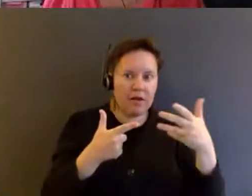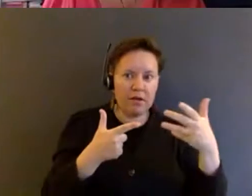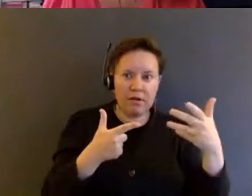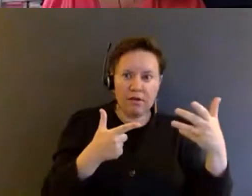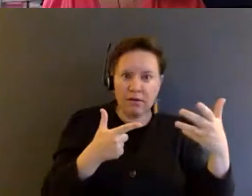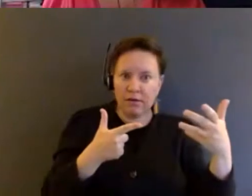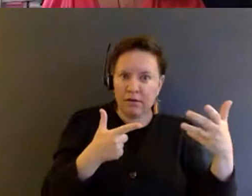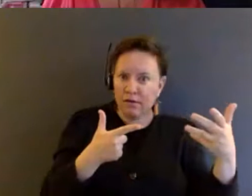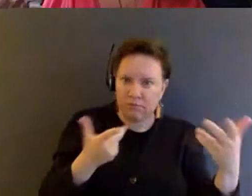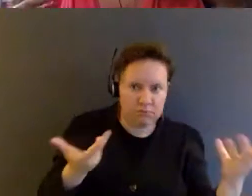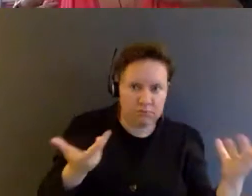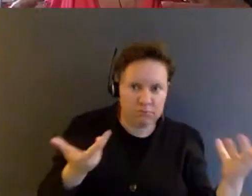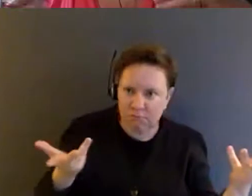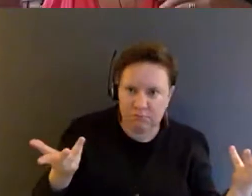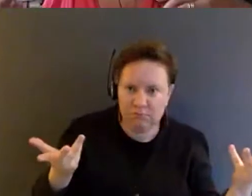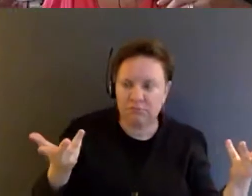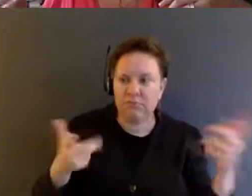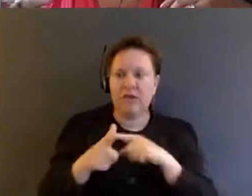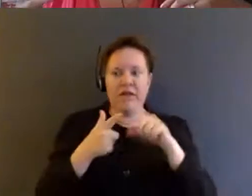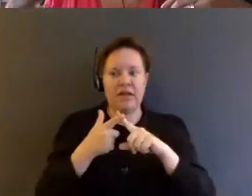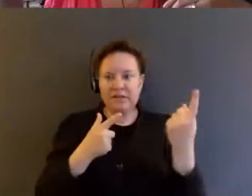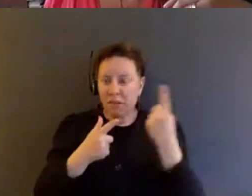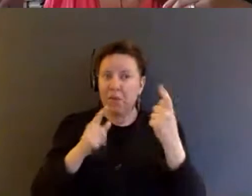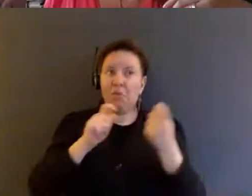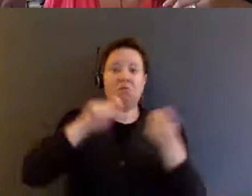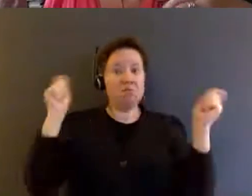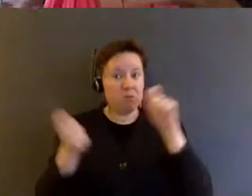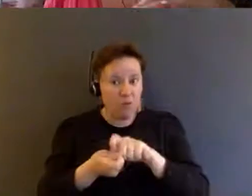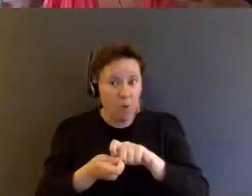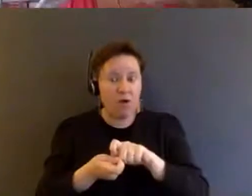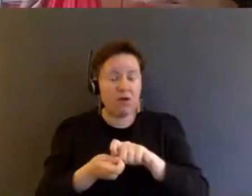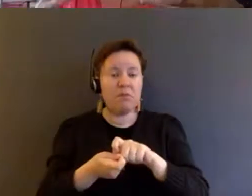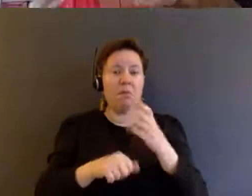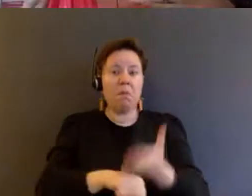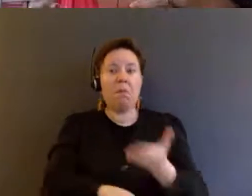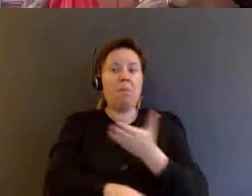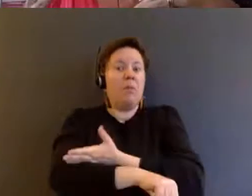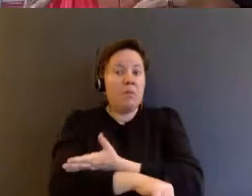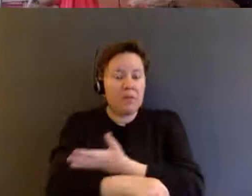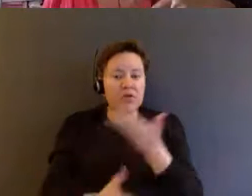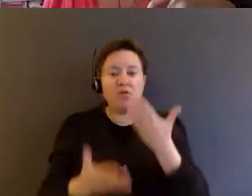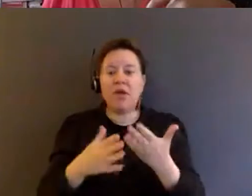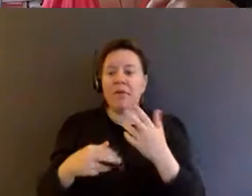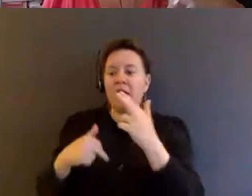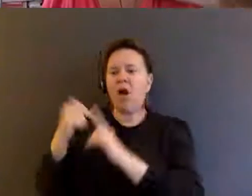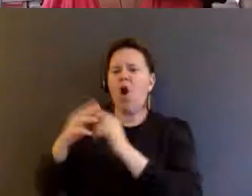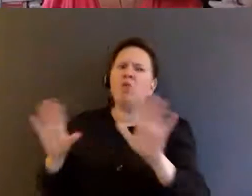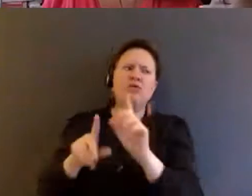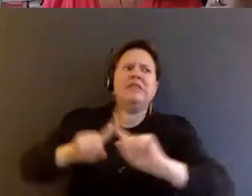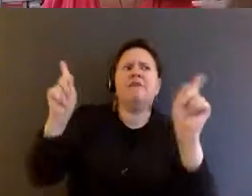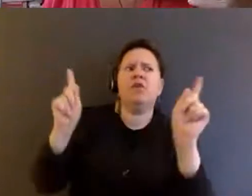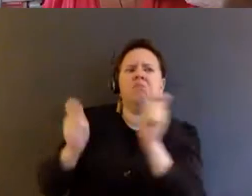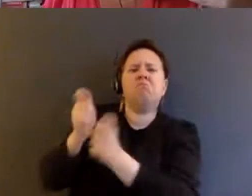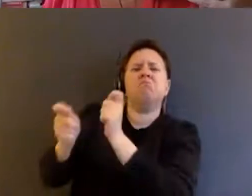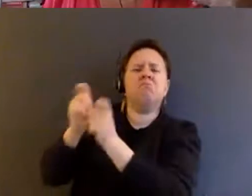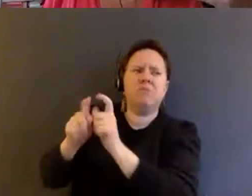But then what? Then sometimes there's a reform, so that facility does something a little bit different. And this is what